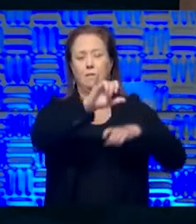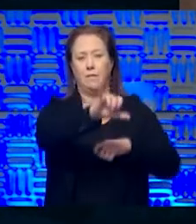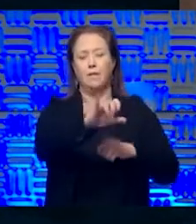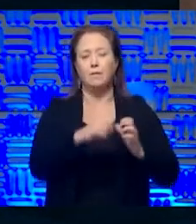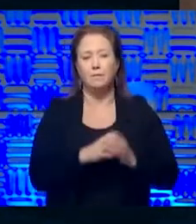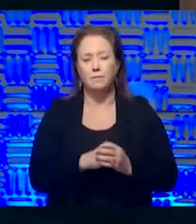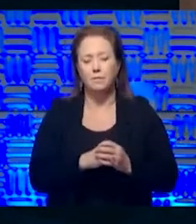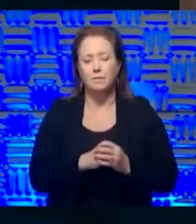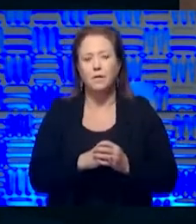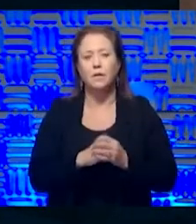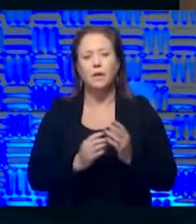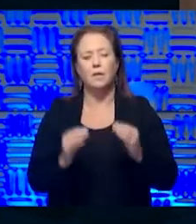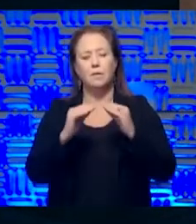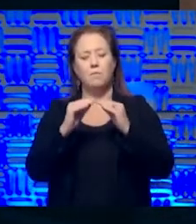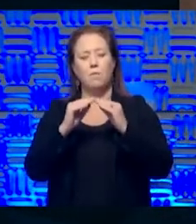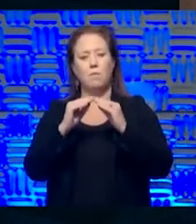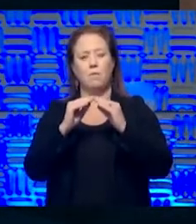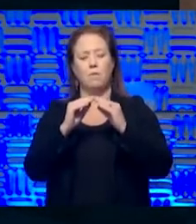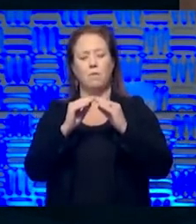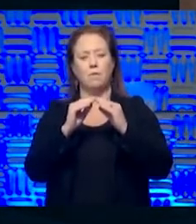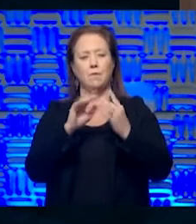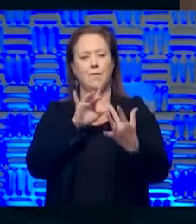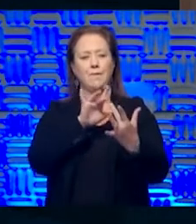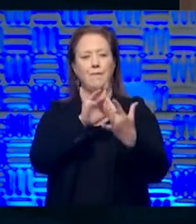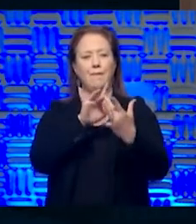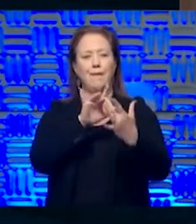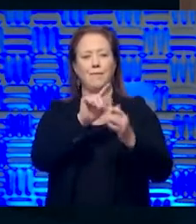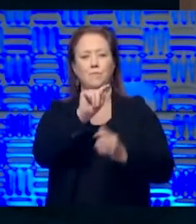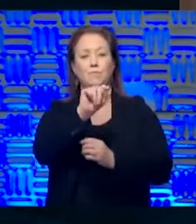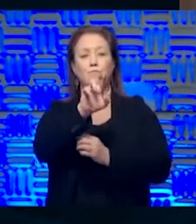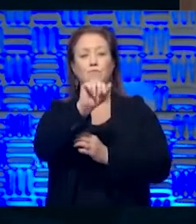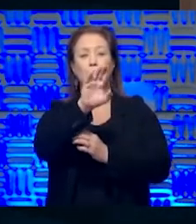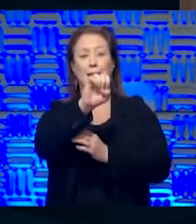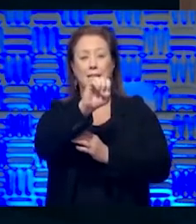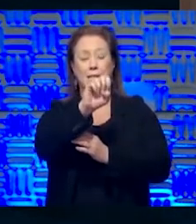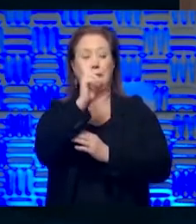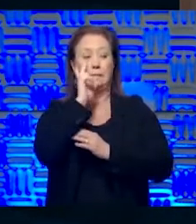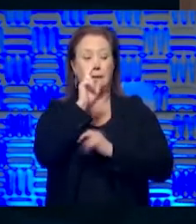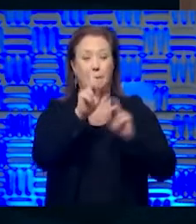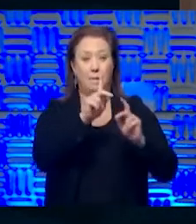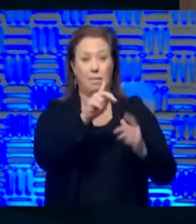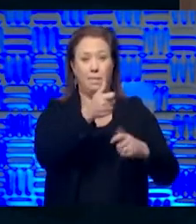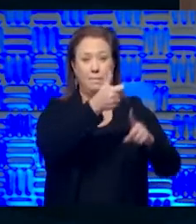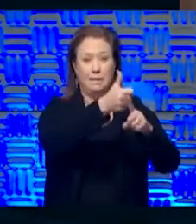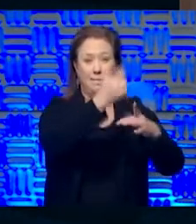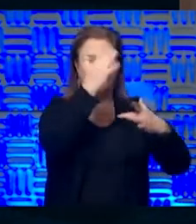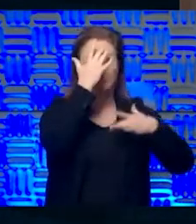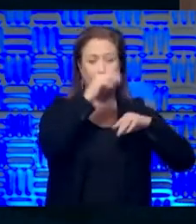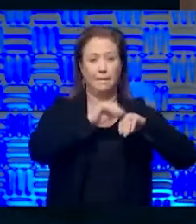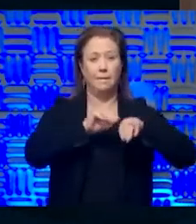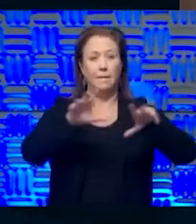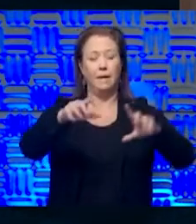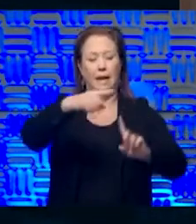to do more intense contact tracing, either those people that have the illness and then those people kind